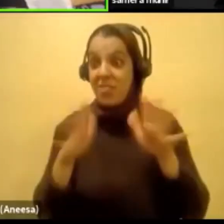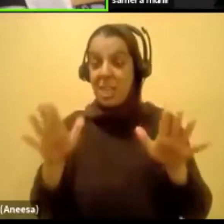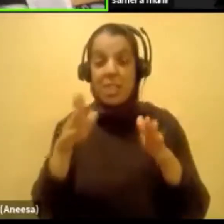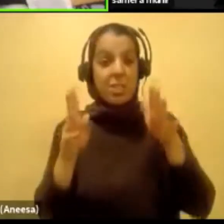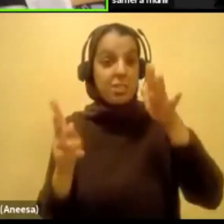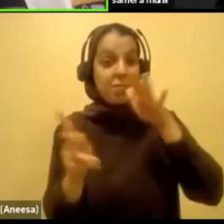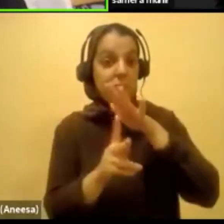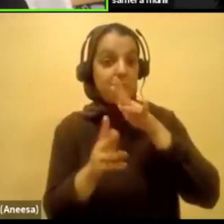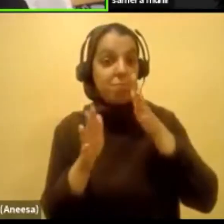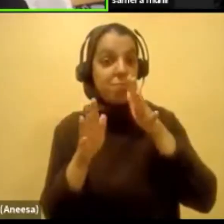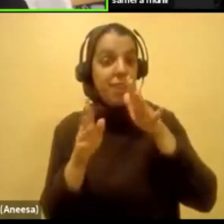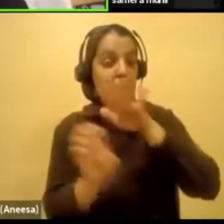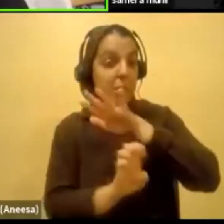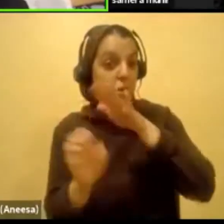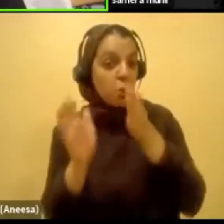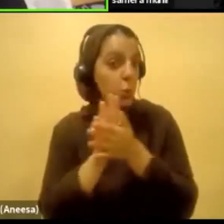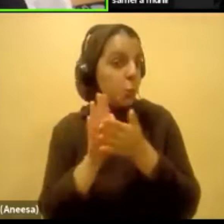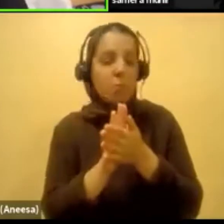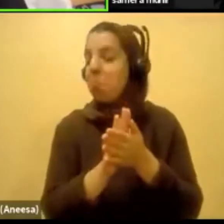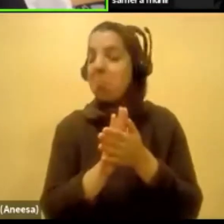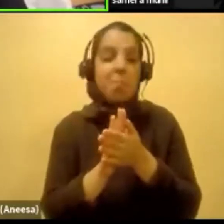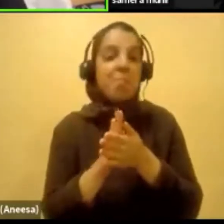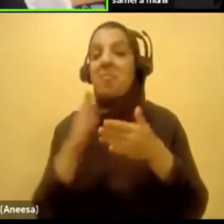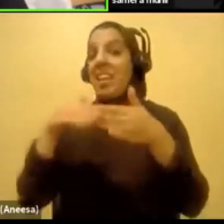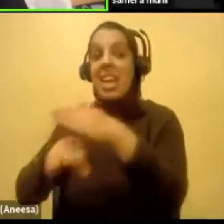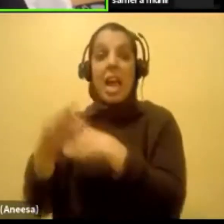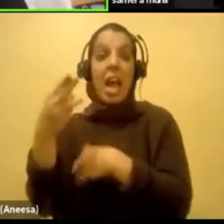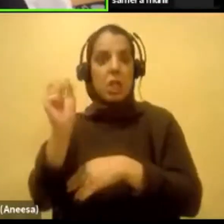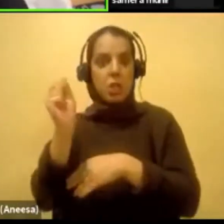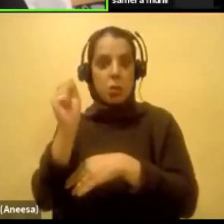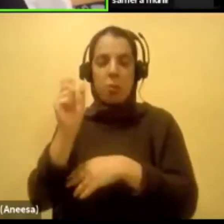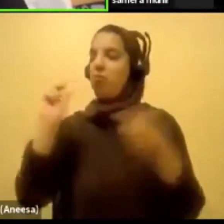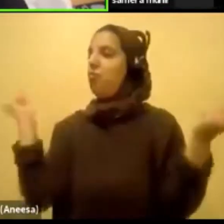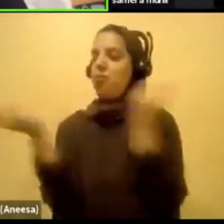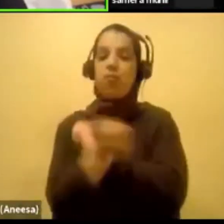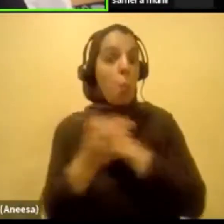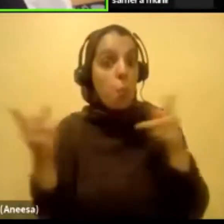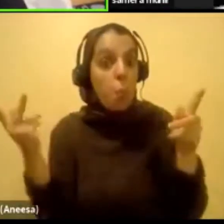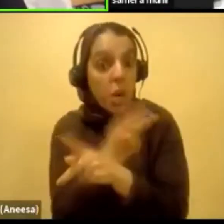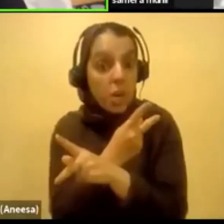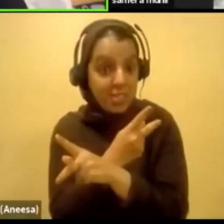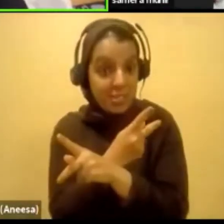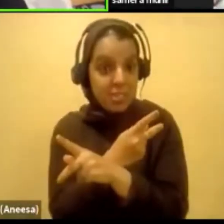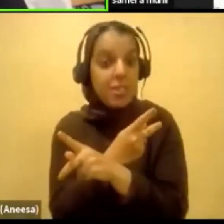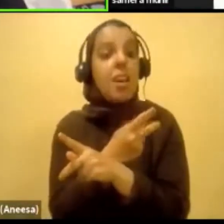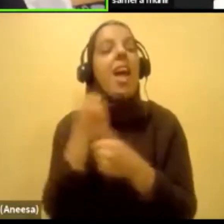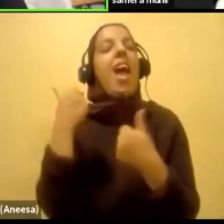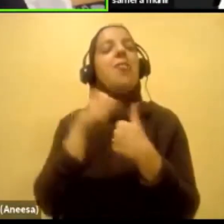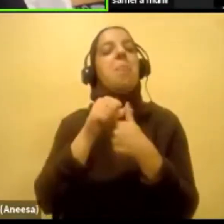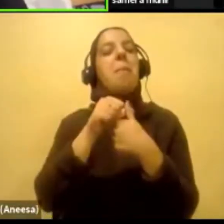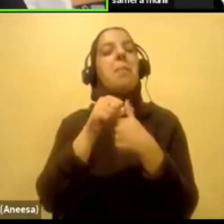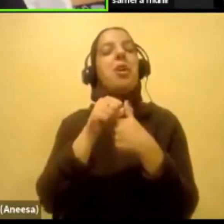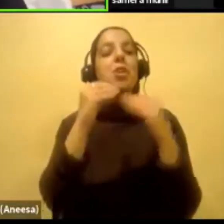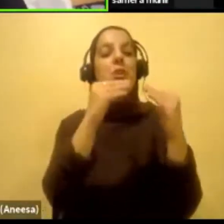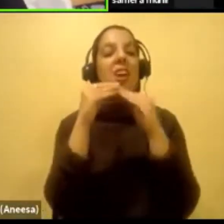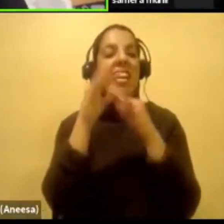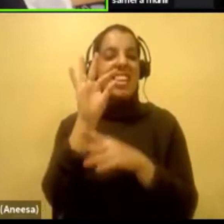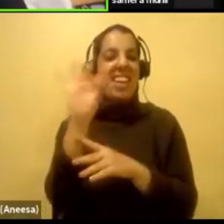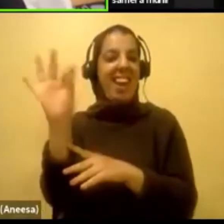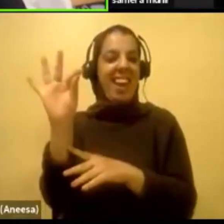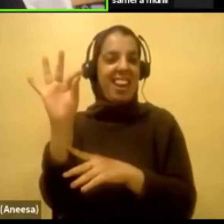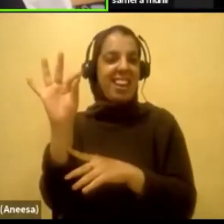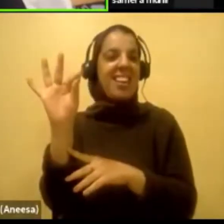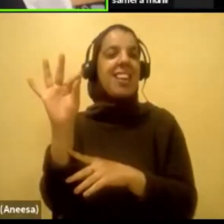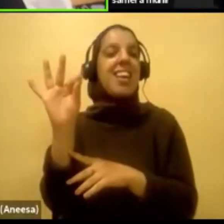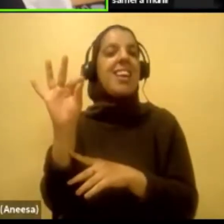school to a new, like, psychotic degree. You know, in high school, I remember in the ninth grade, I was probably in school